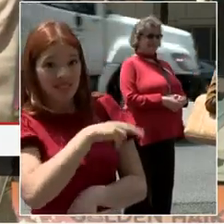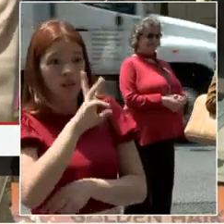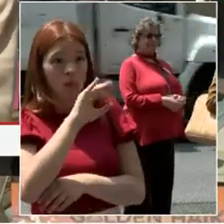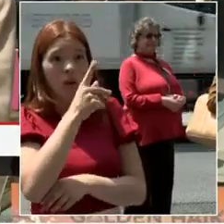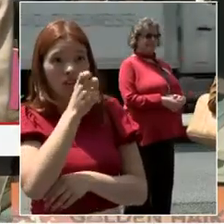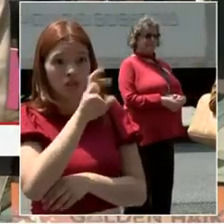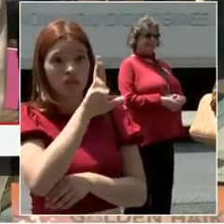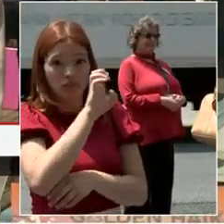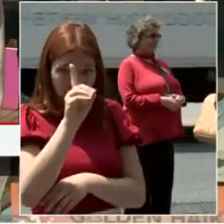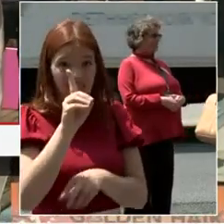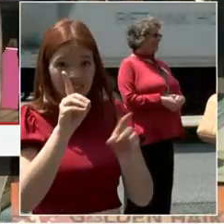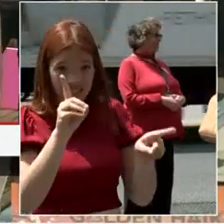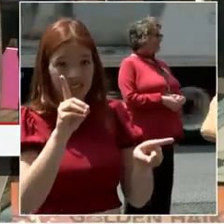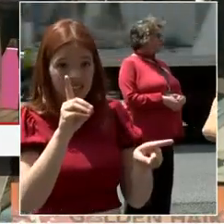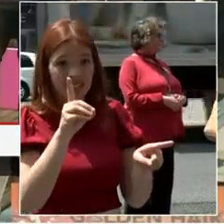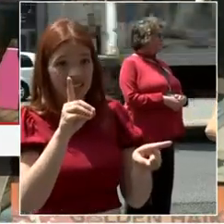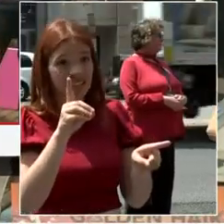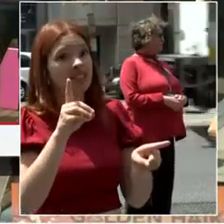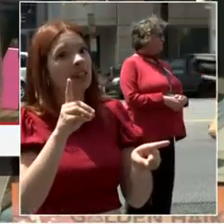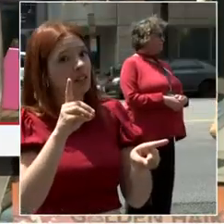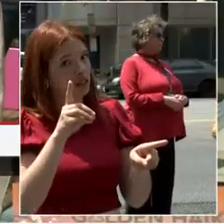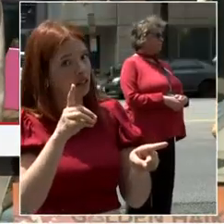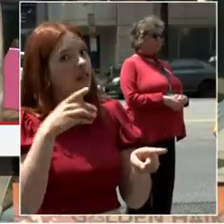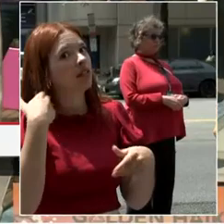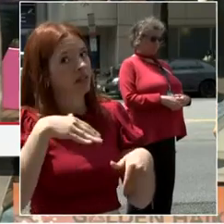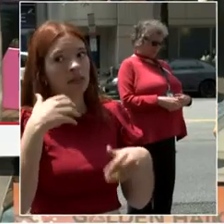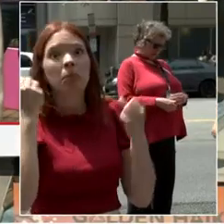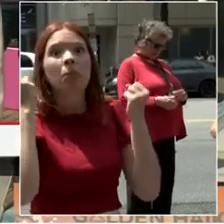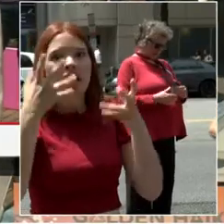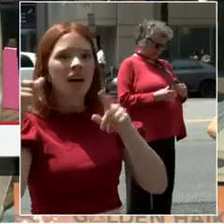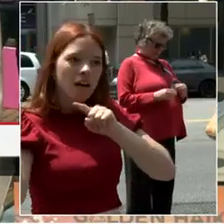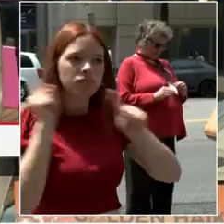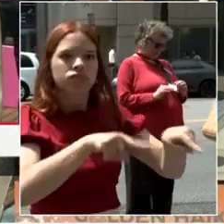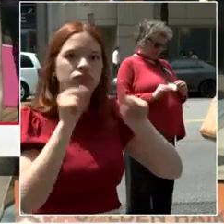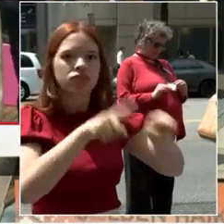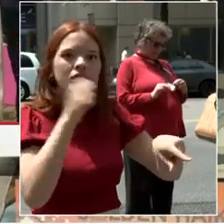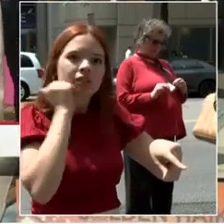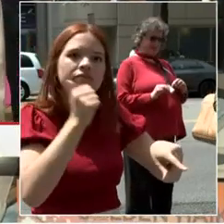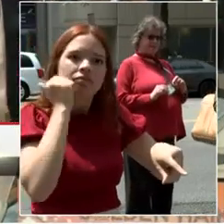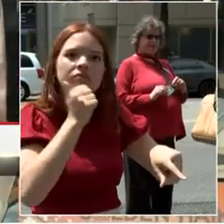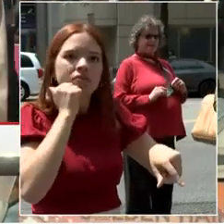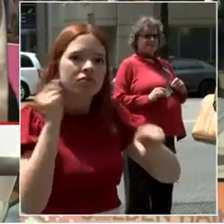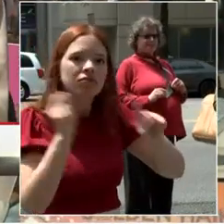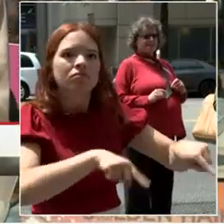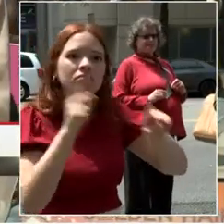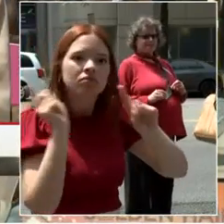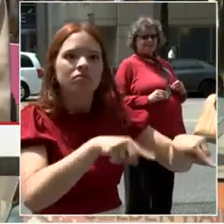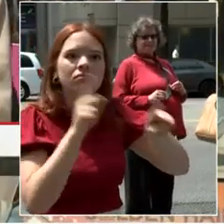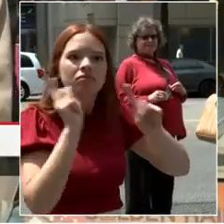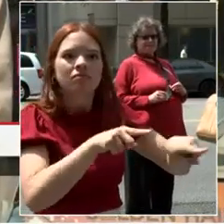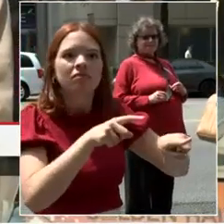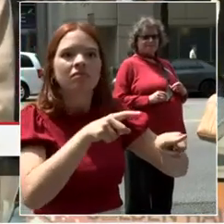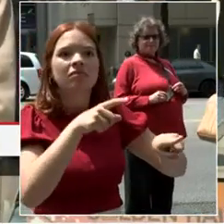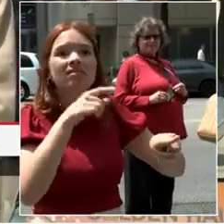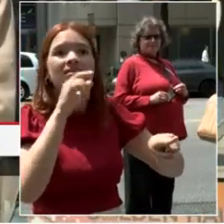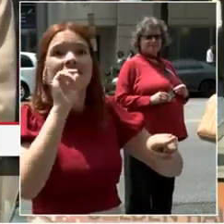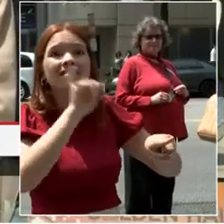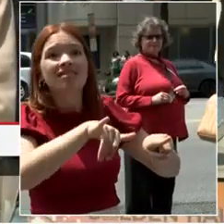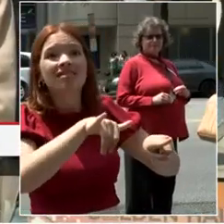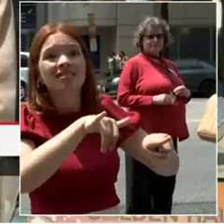residents who will live there is not greater than the number of employees who used to work there. So just kind of keep that in mind.